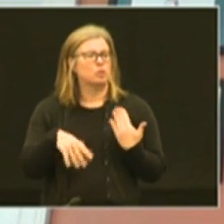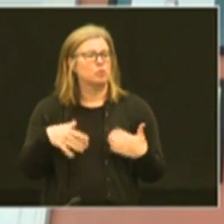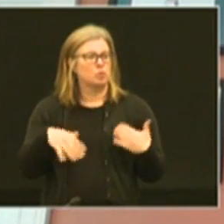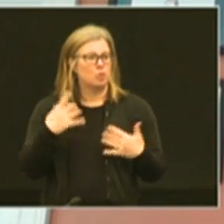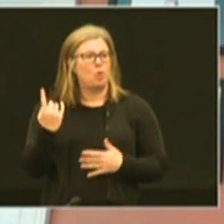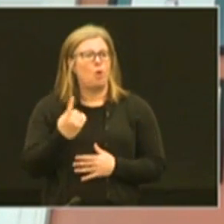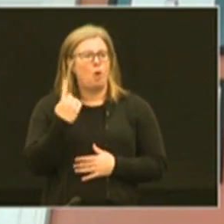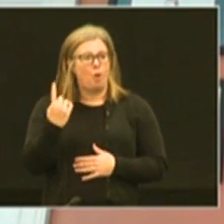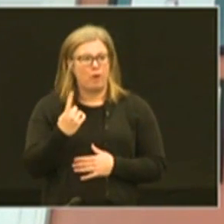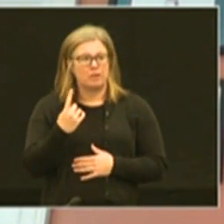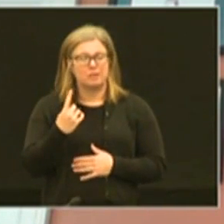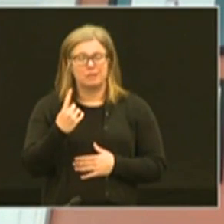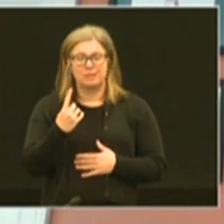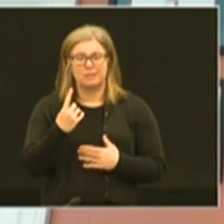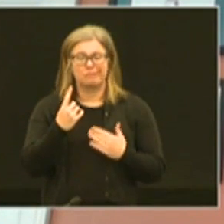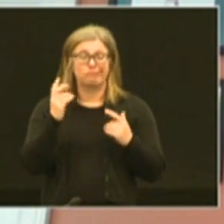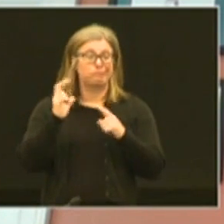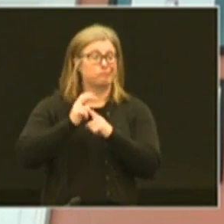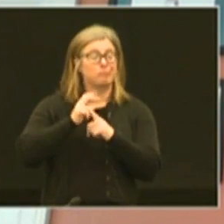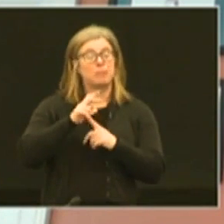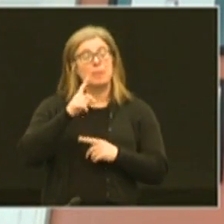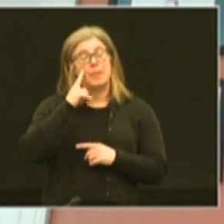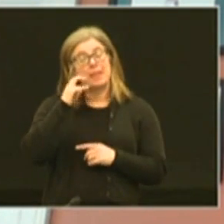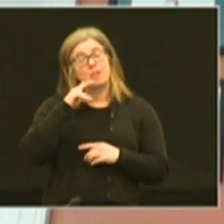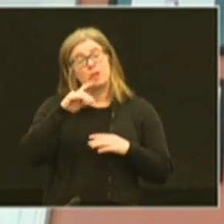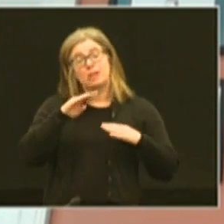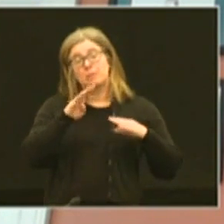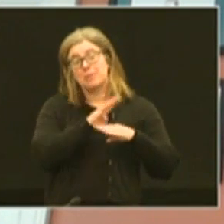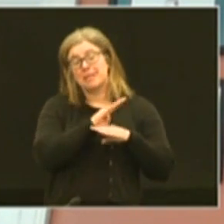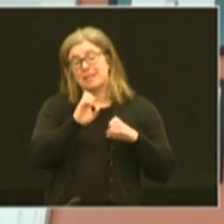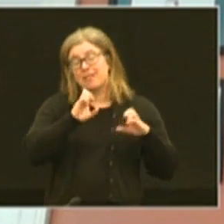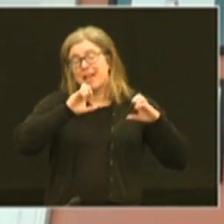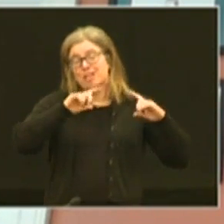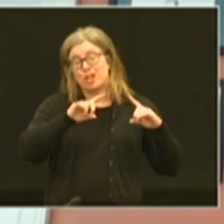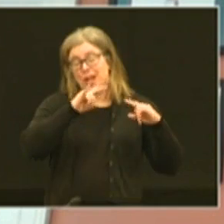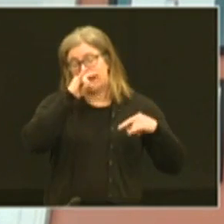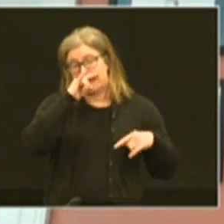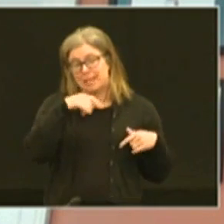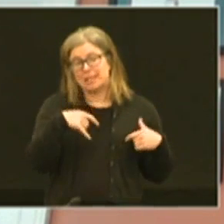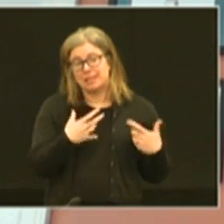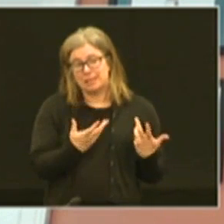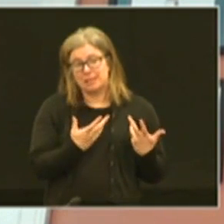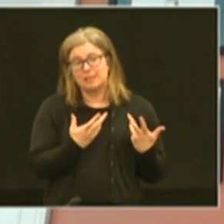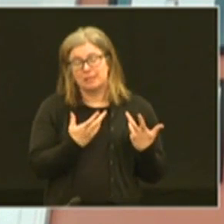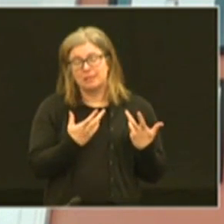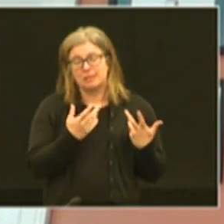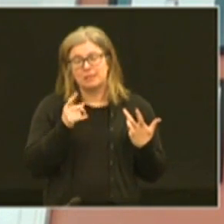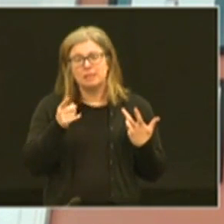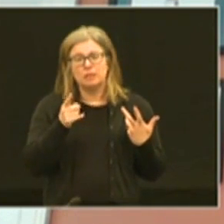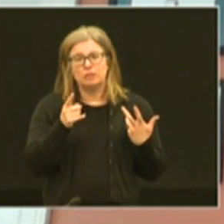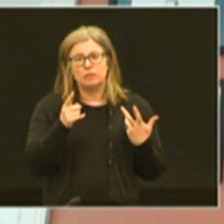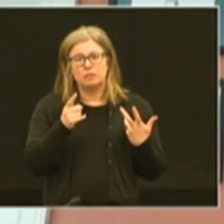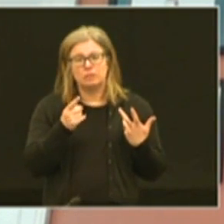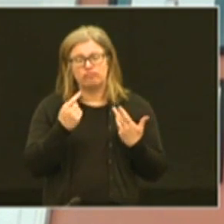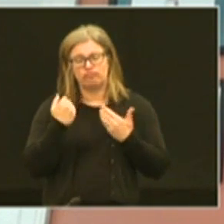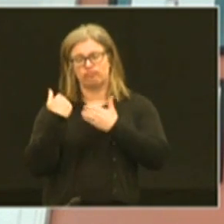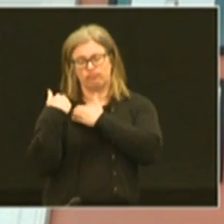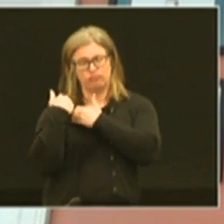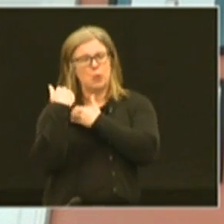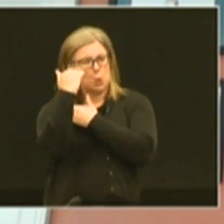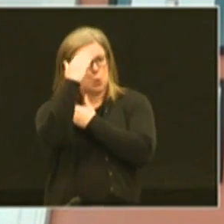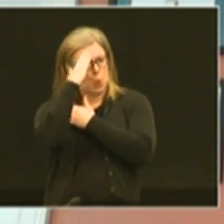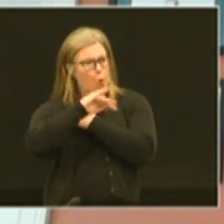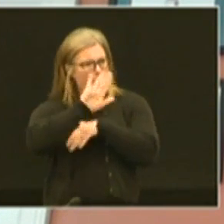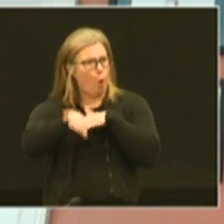has always been unequal because if you're in the business of educating kids you take that on full knowing